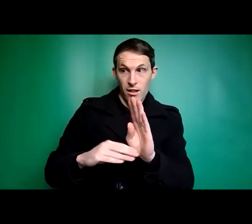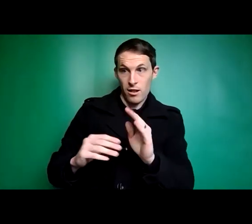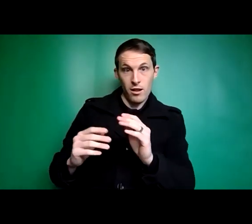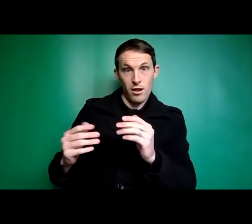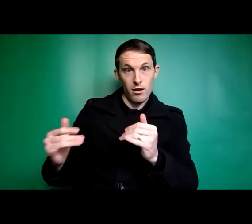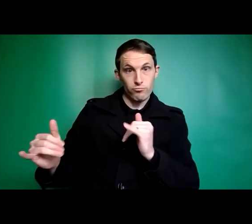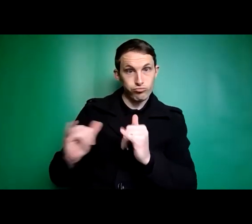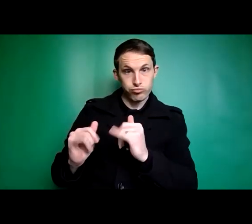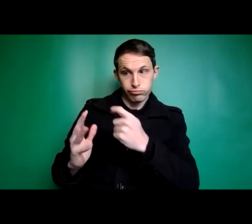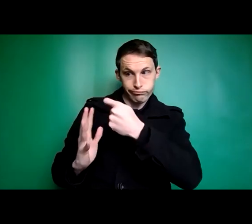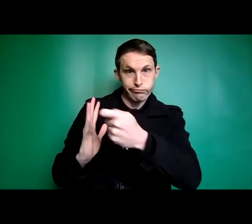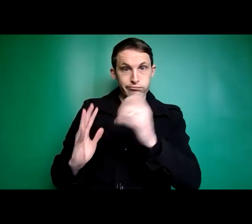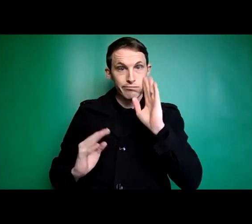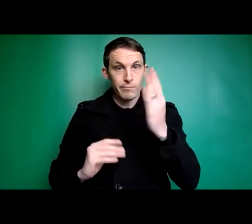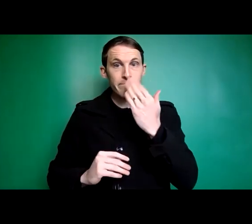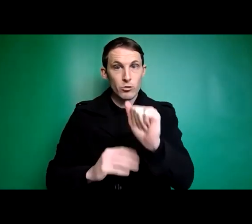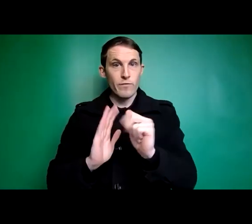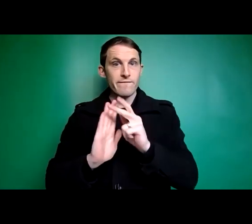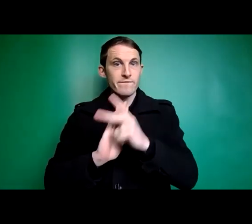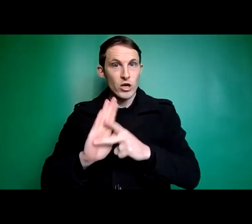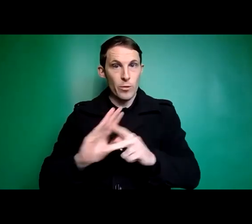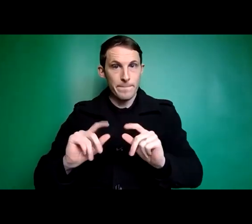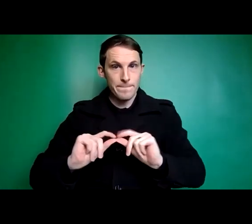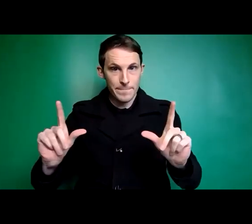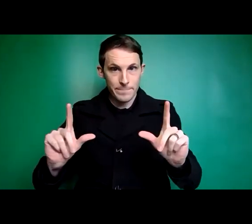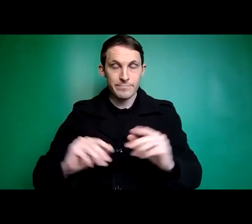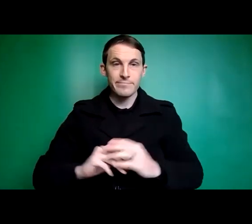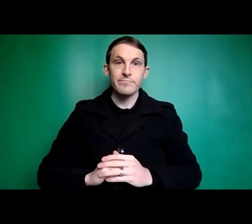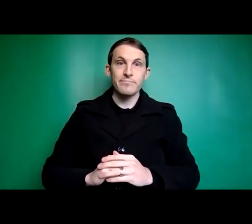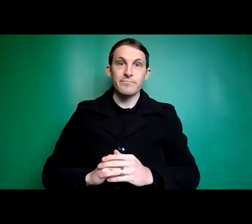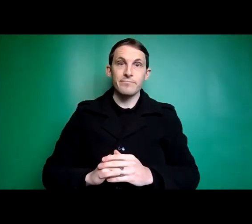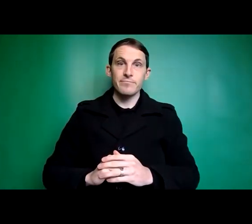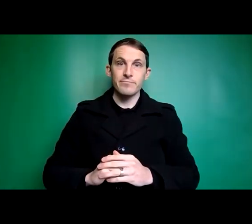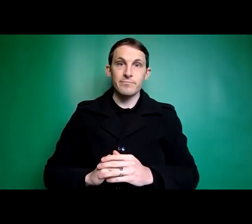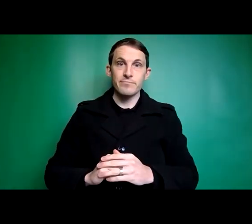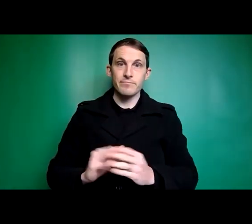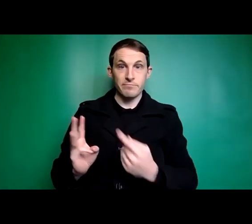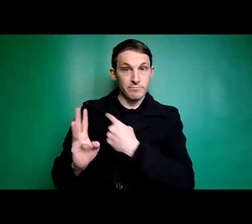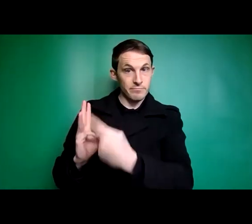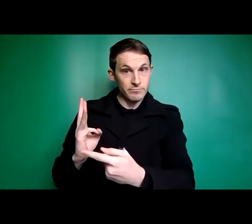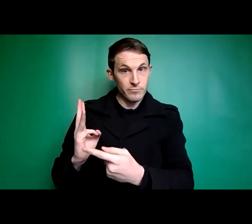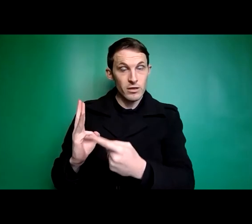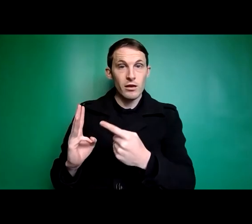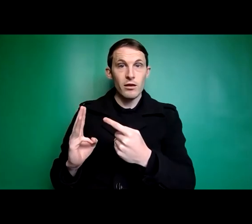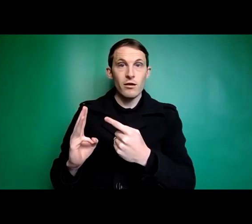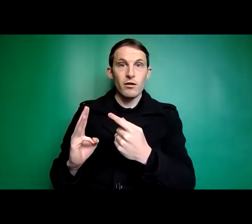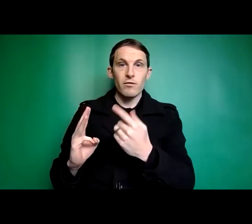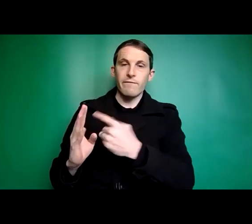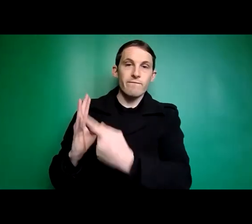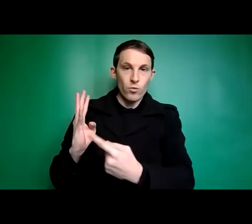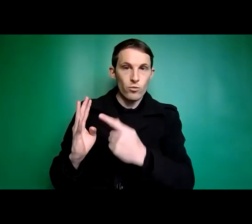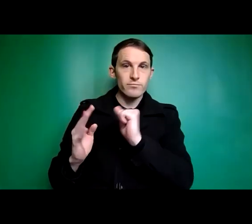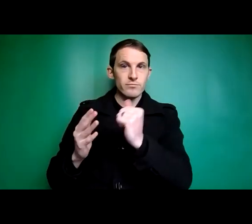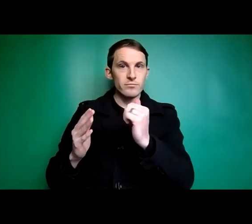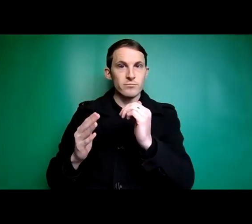on now. But in this panel discussion, we'll be hearing about the experiences of people